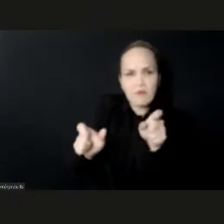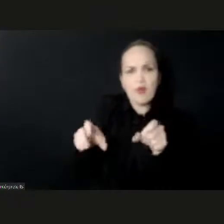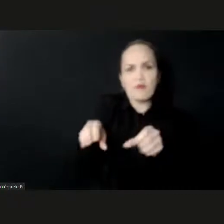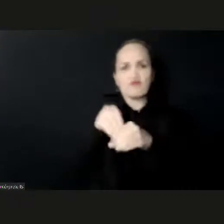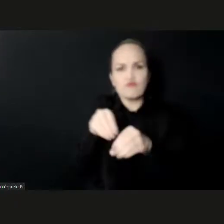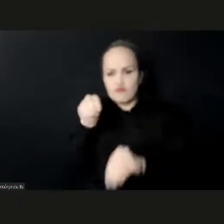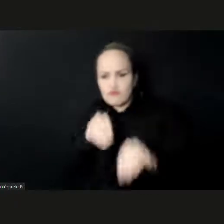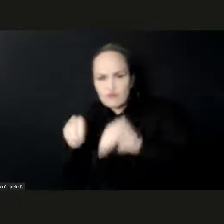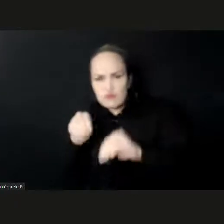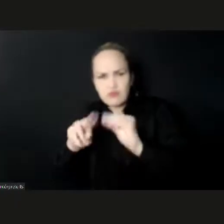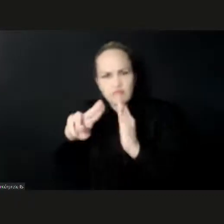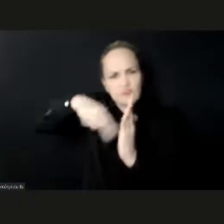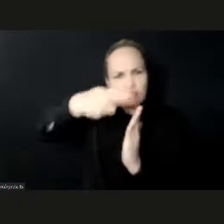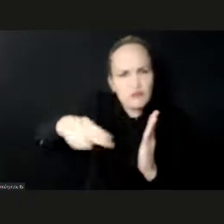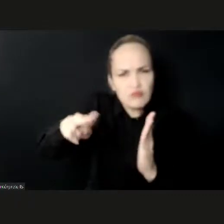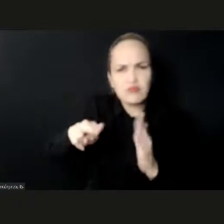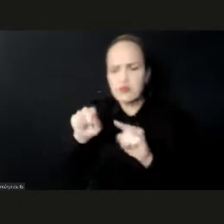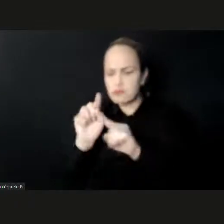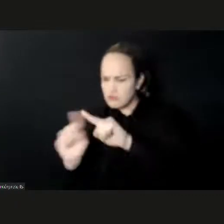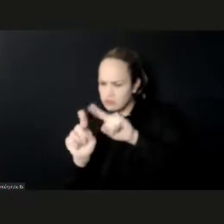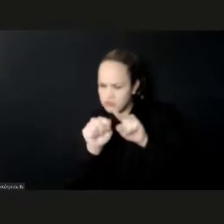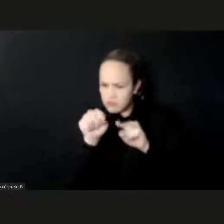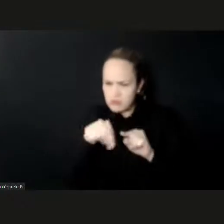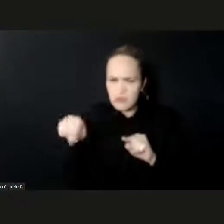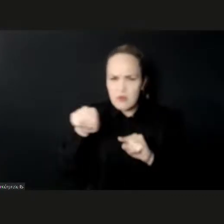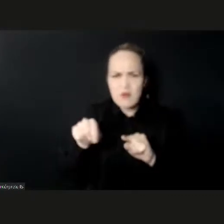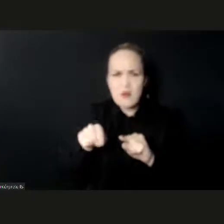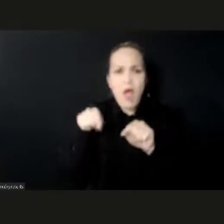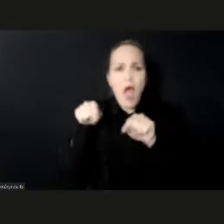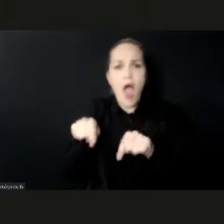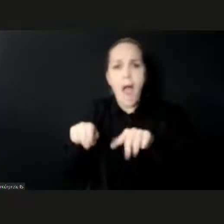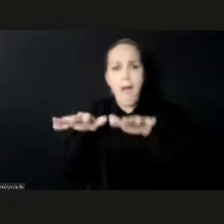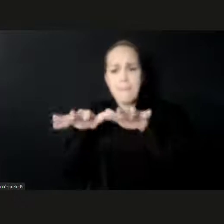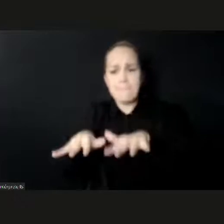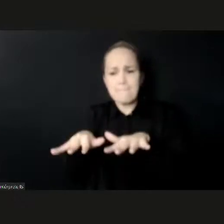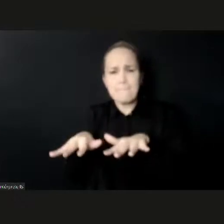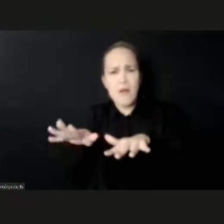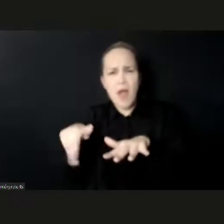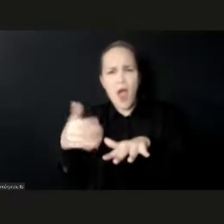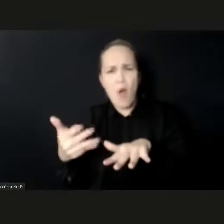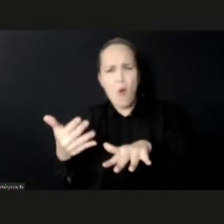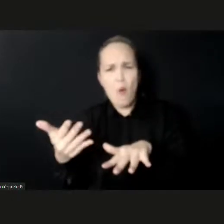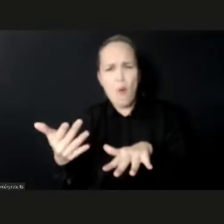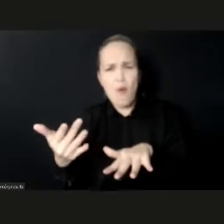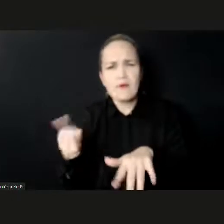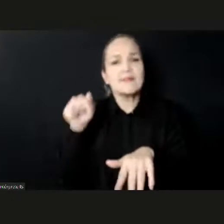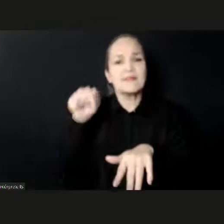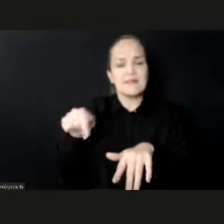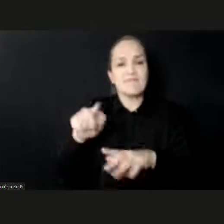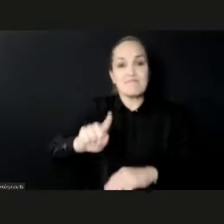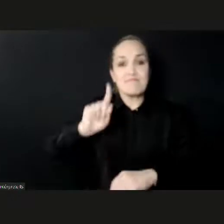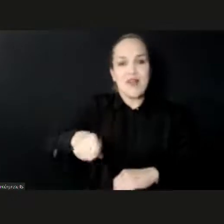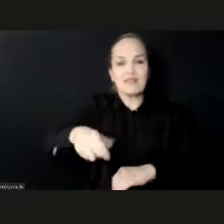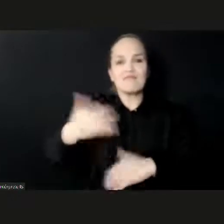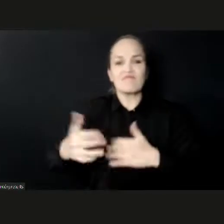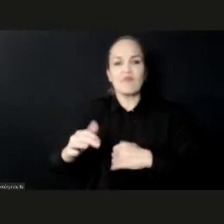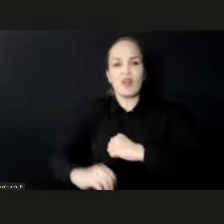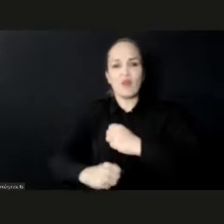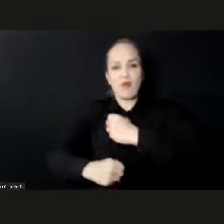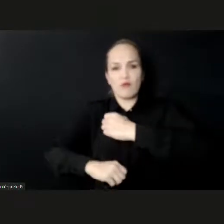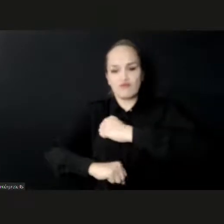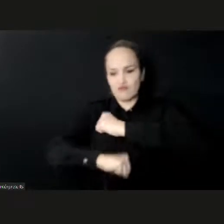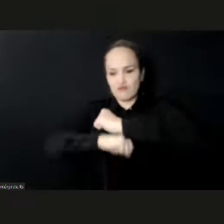industries, we must first put in place the building blocks to upscale capacities, particularly digital